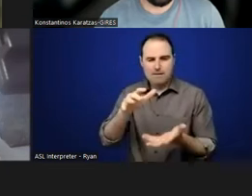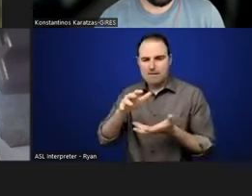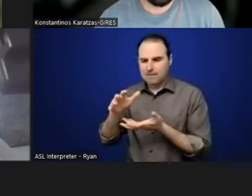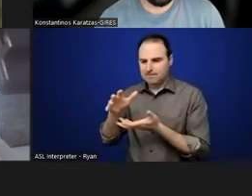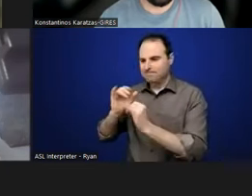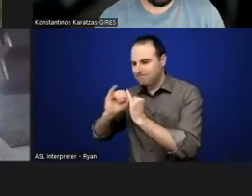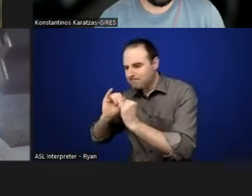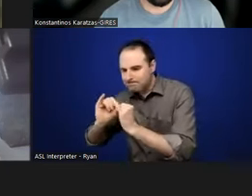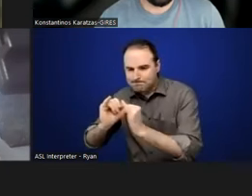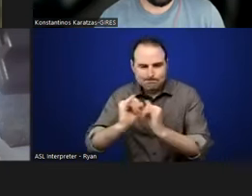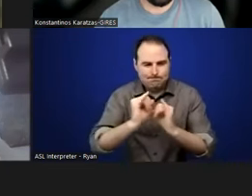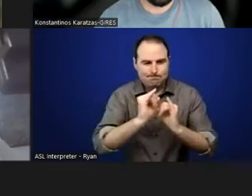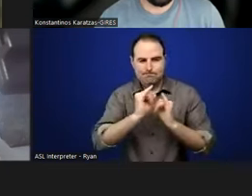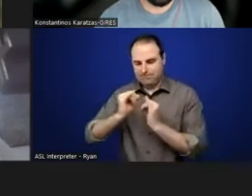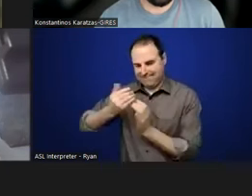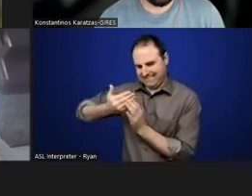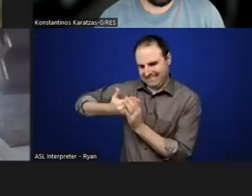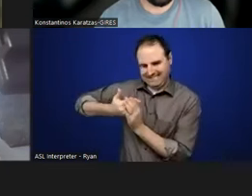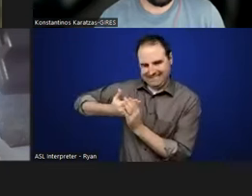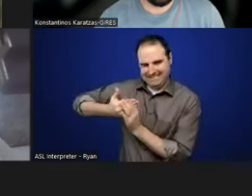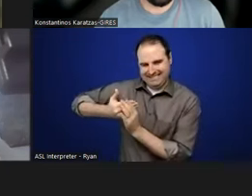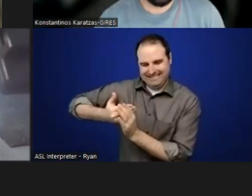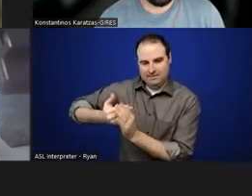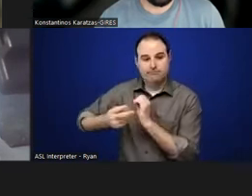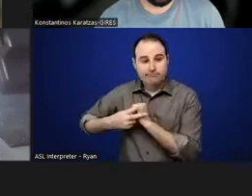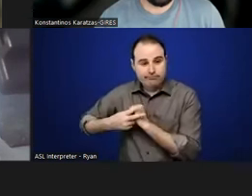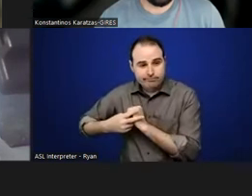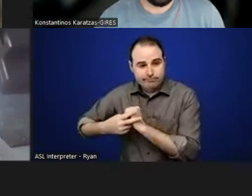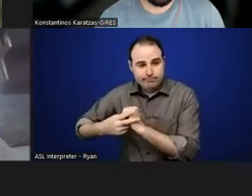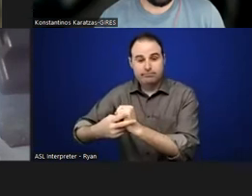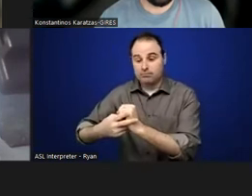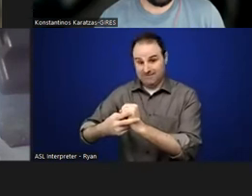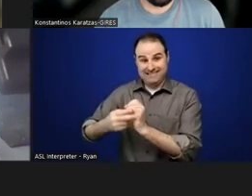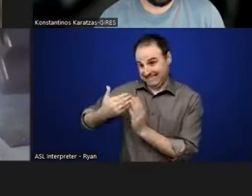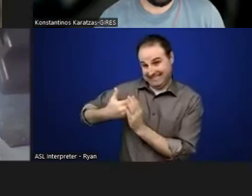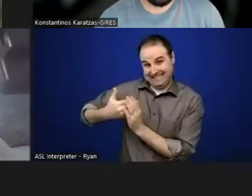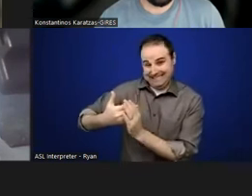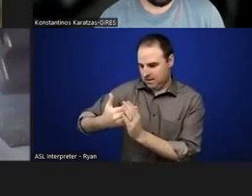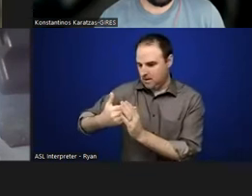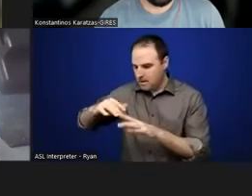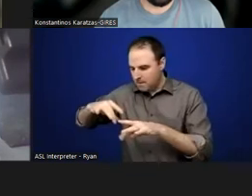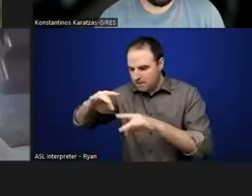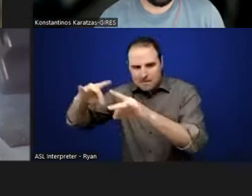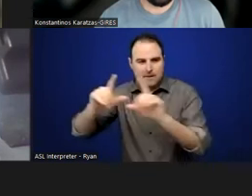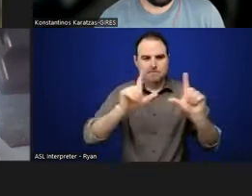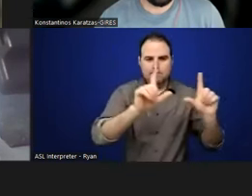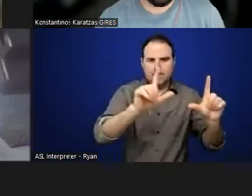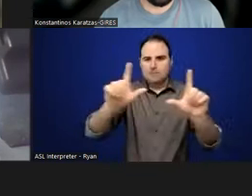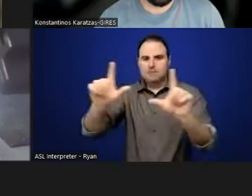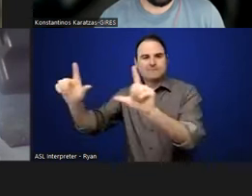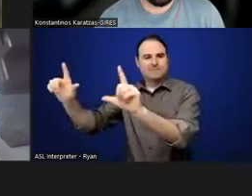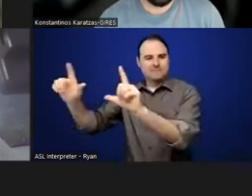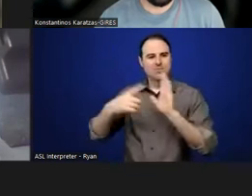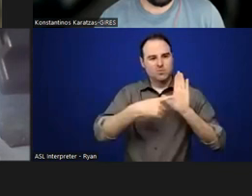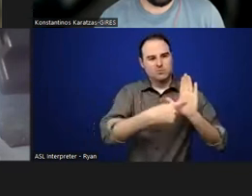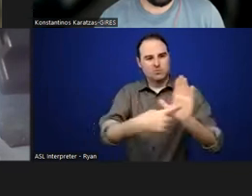them, each other, and then creating, um, um, an exhibit out of that. But I wanted some more ideas because we've actually been, uh,